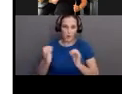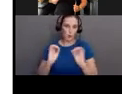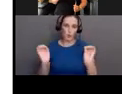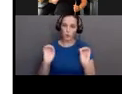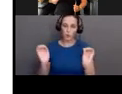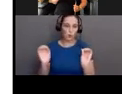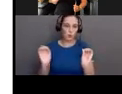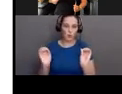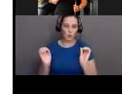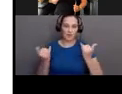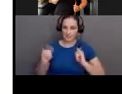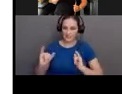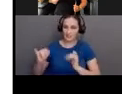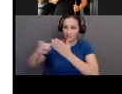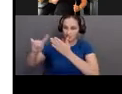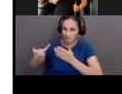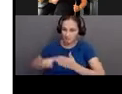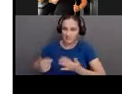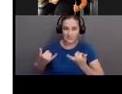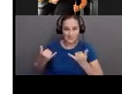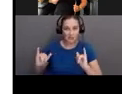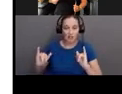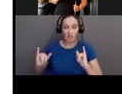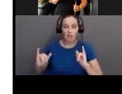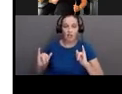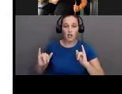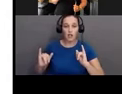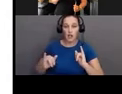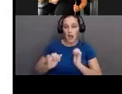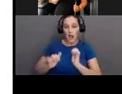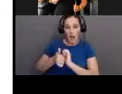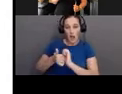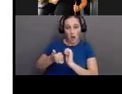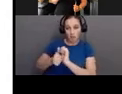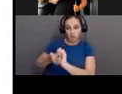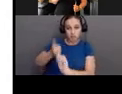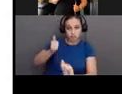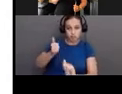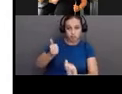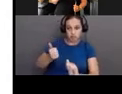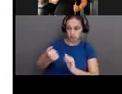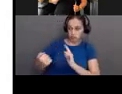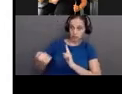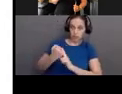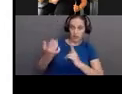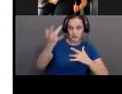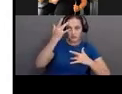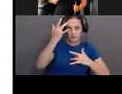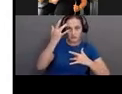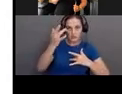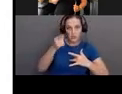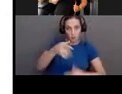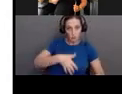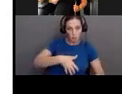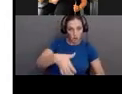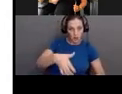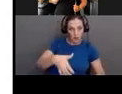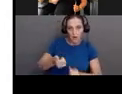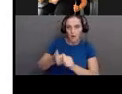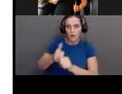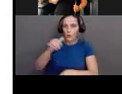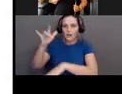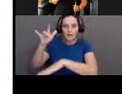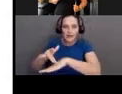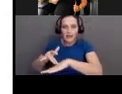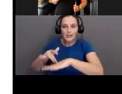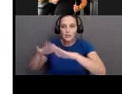by, and we'll go through this, but avoiding the urine and saliva of young children while you're pregnant. But I think